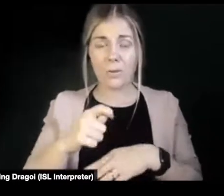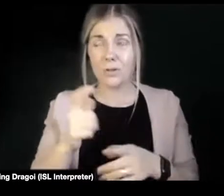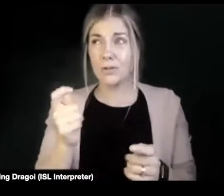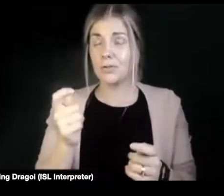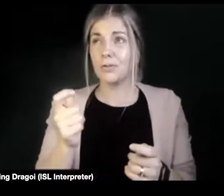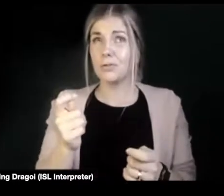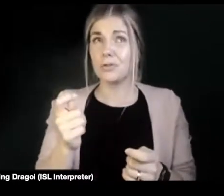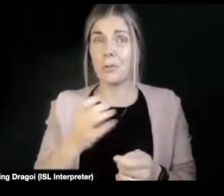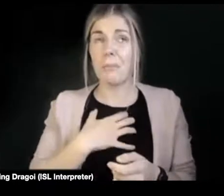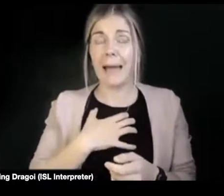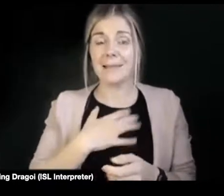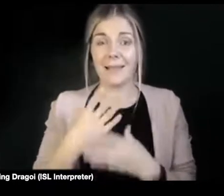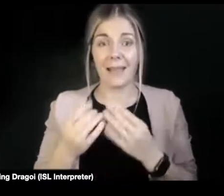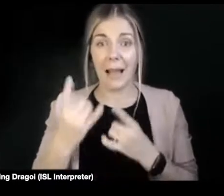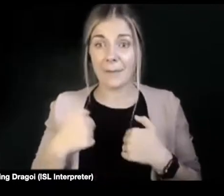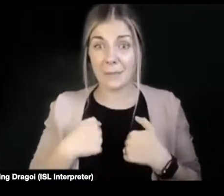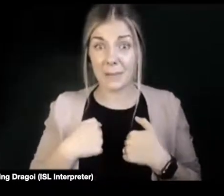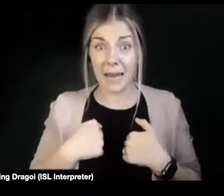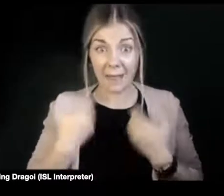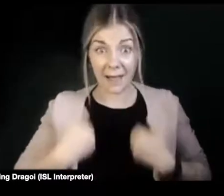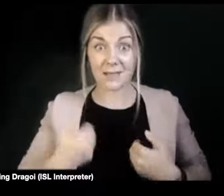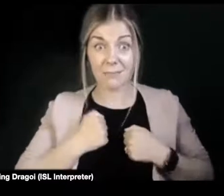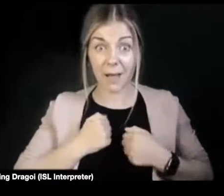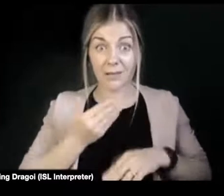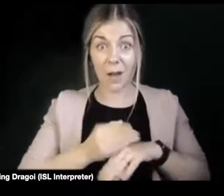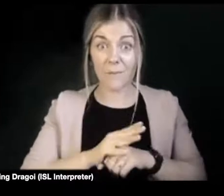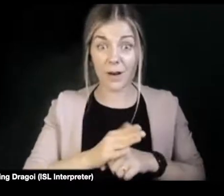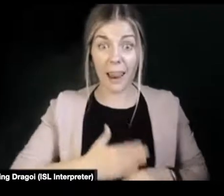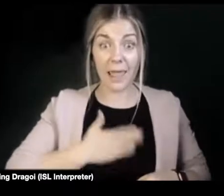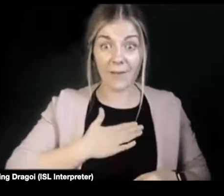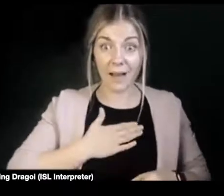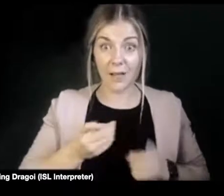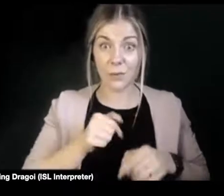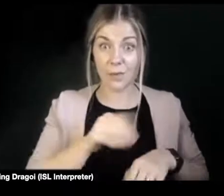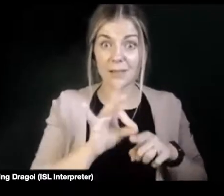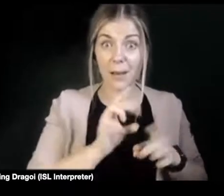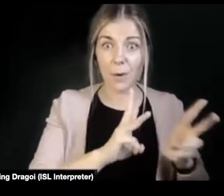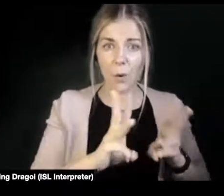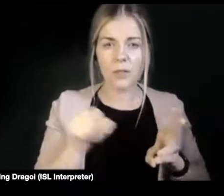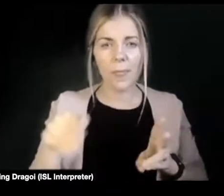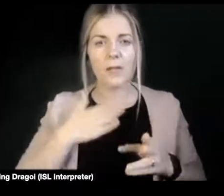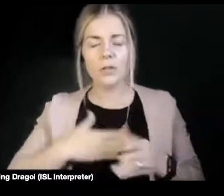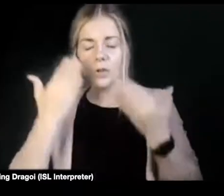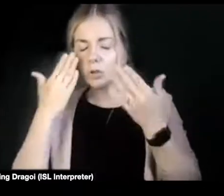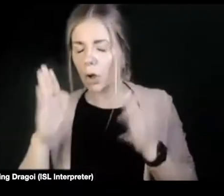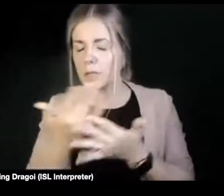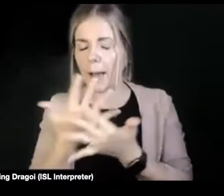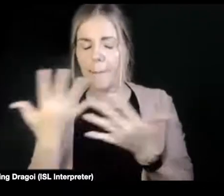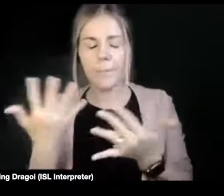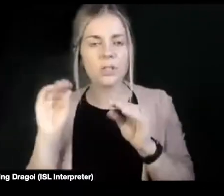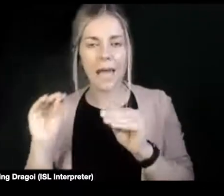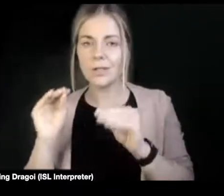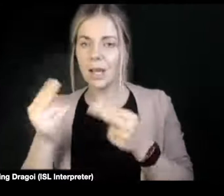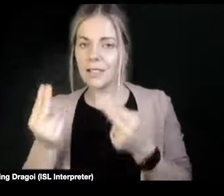me. This is what I do for a living. So this just shows how much education is needed to